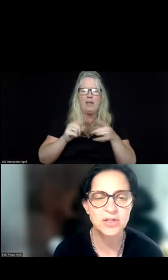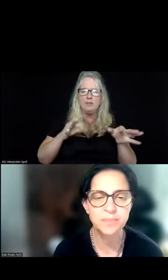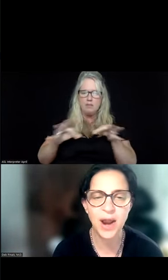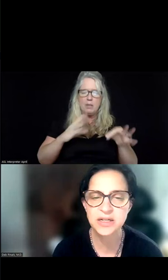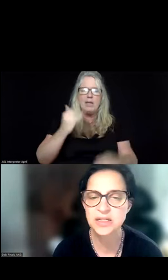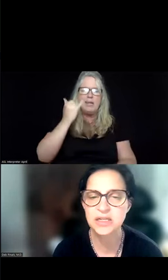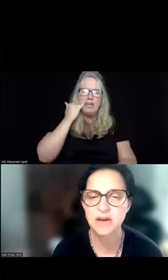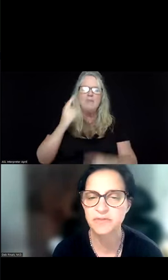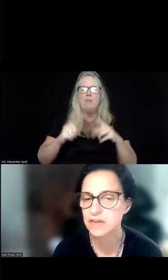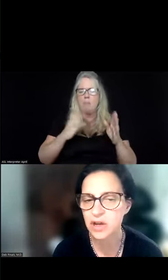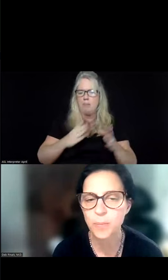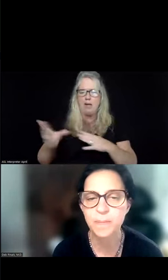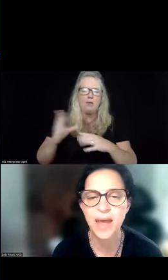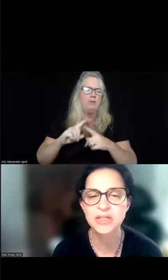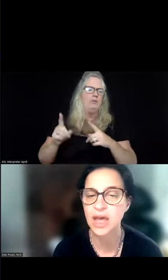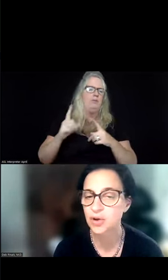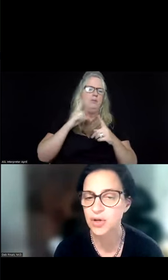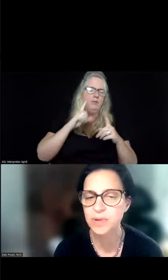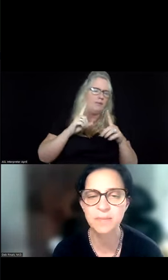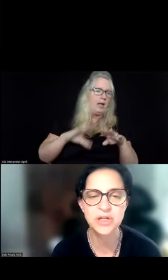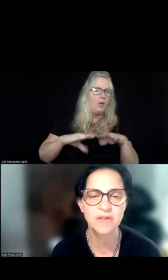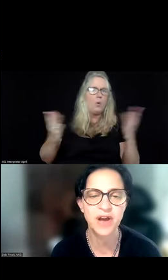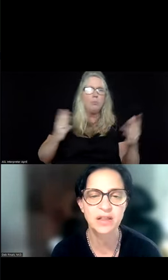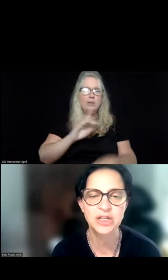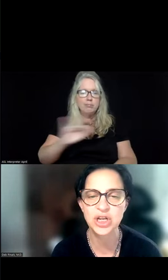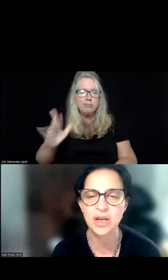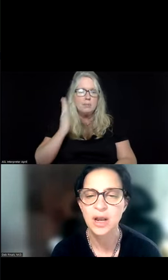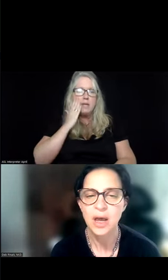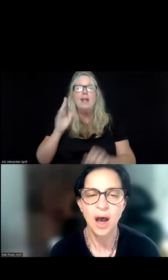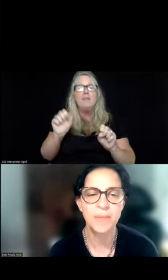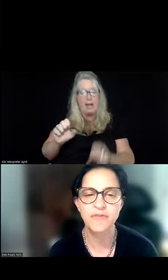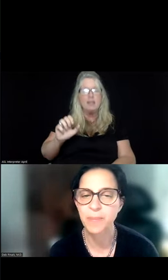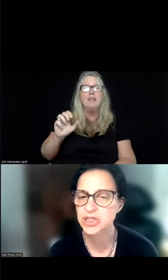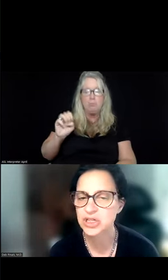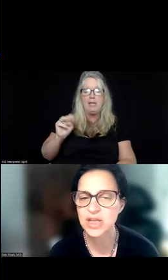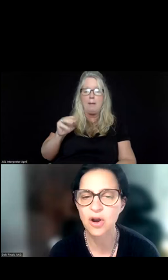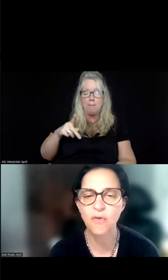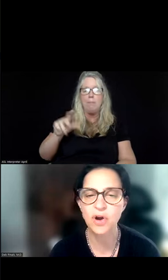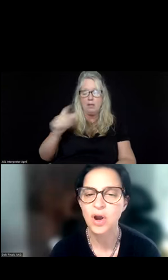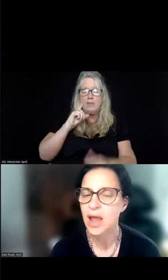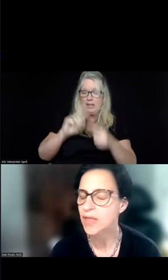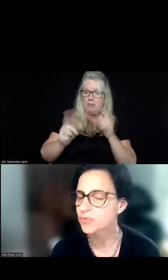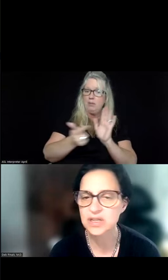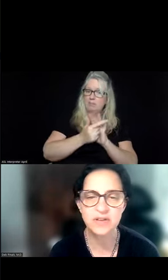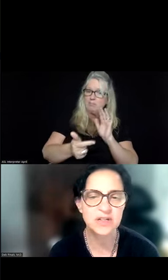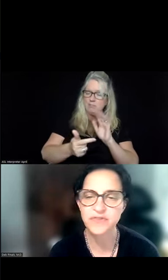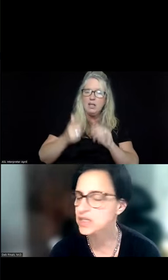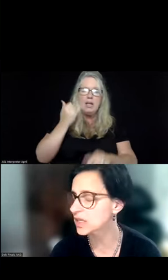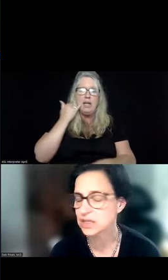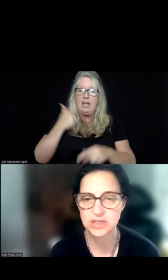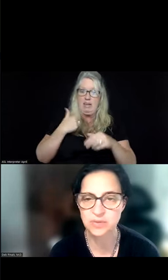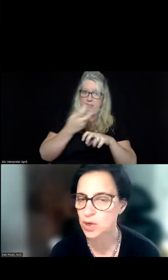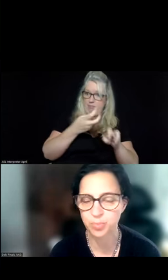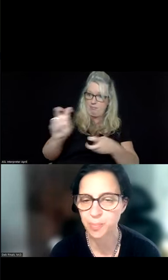if there's patterns and practices of leaving open beds, that could be an EMTALA violation. If a patient is sent over and the receiving of the